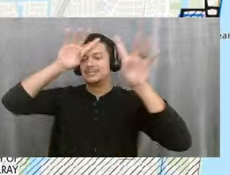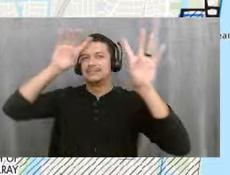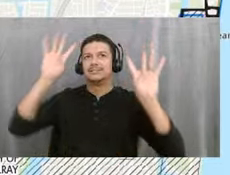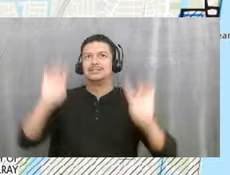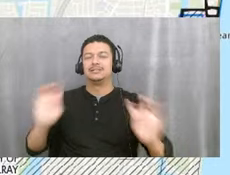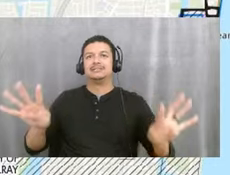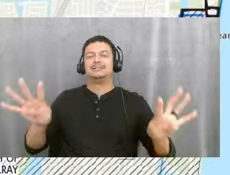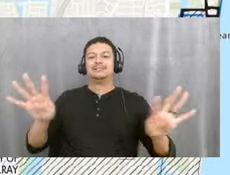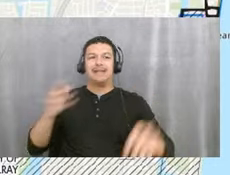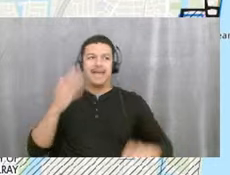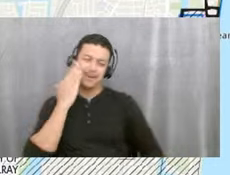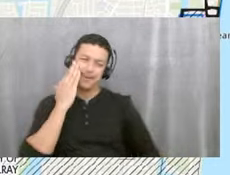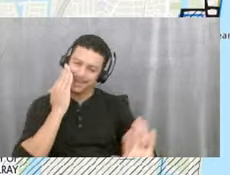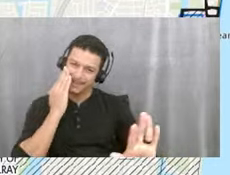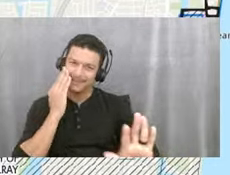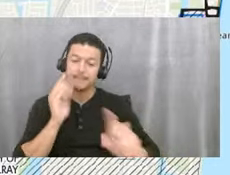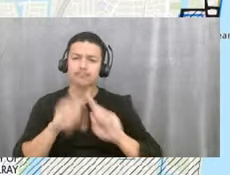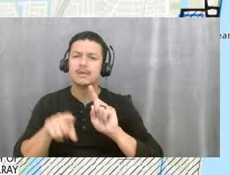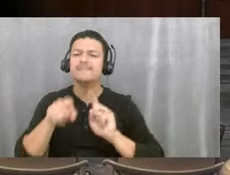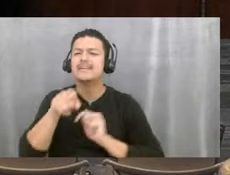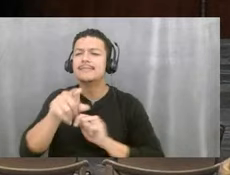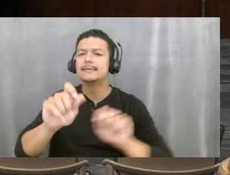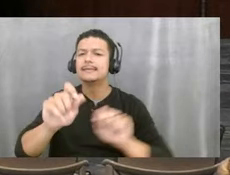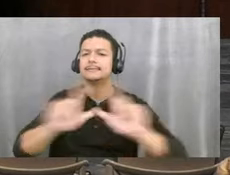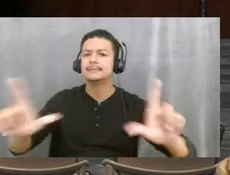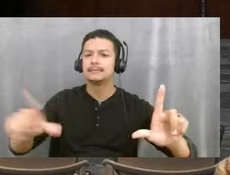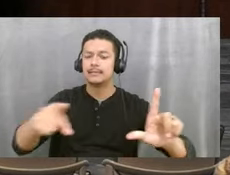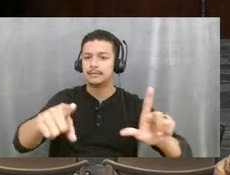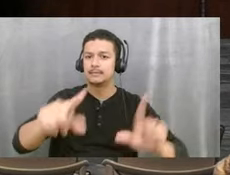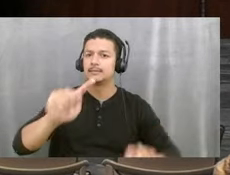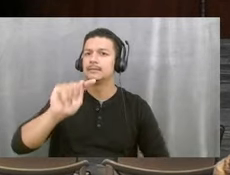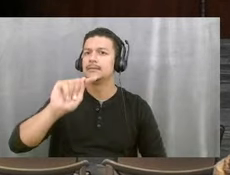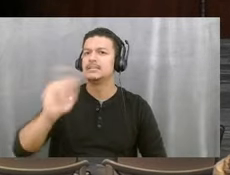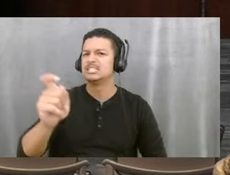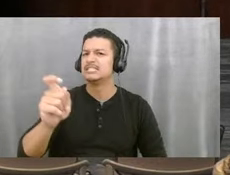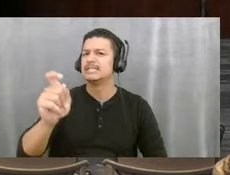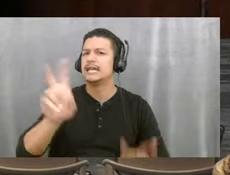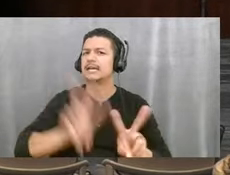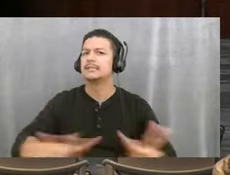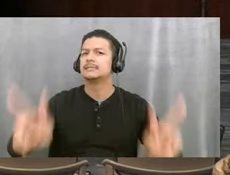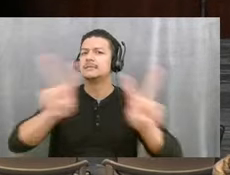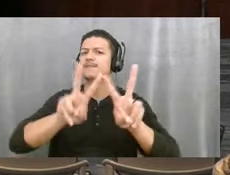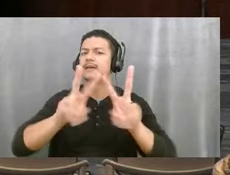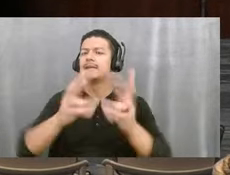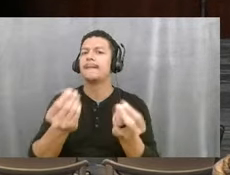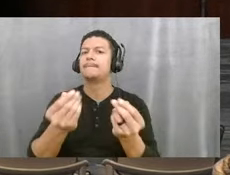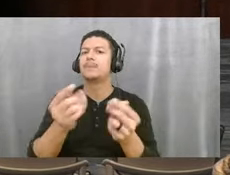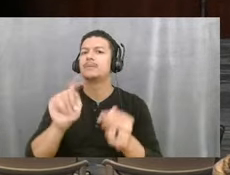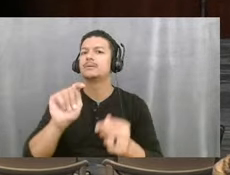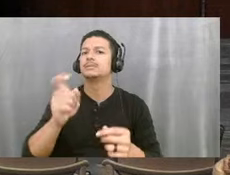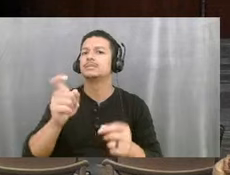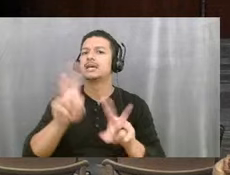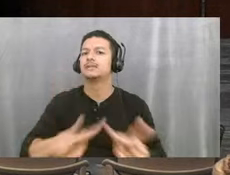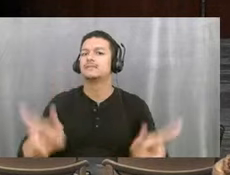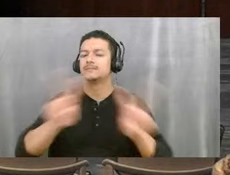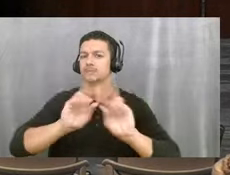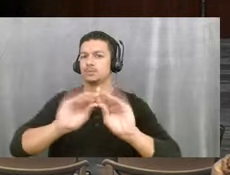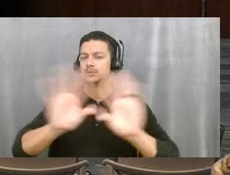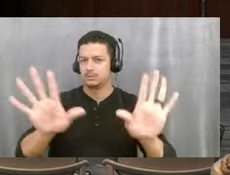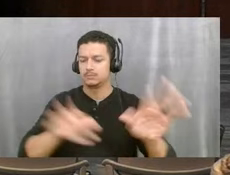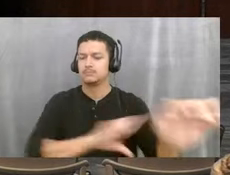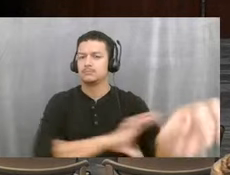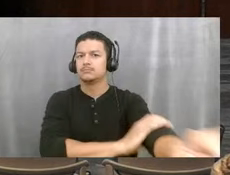just for this slide, uh, taxable value, property taxable value, that's clear. Yes.